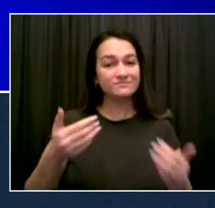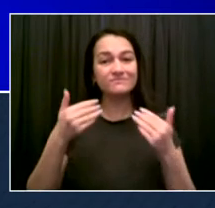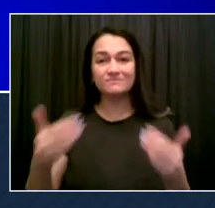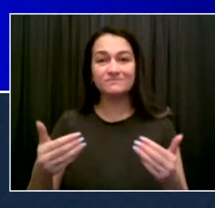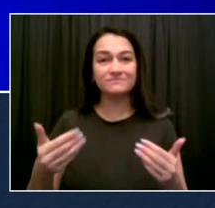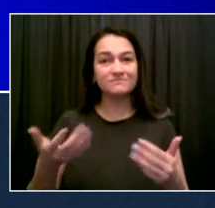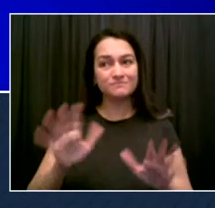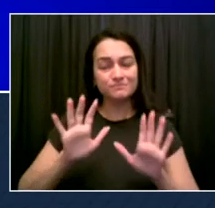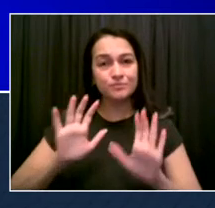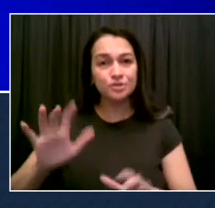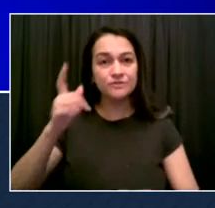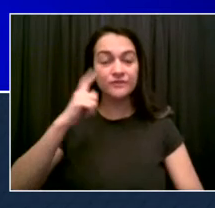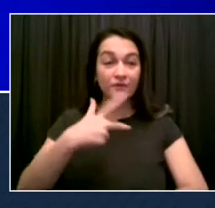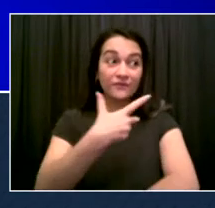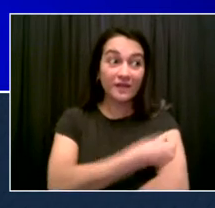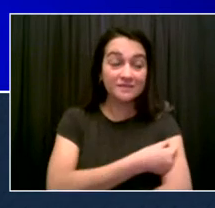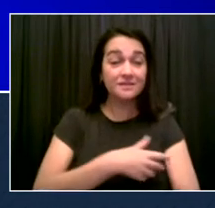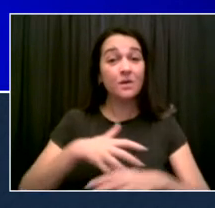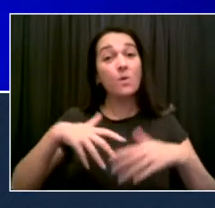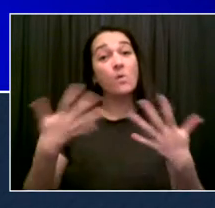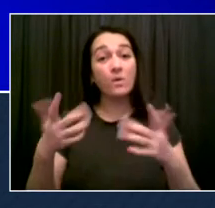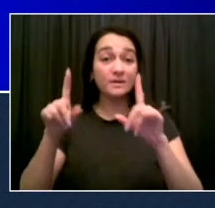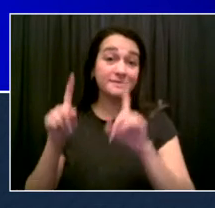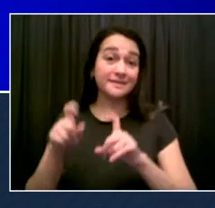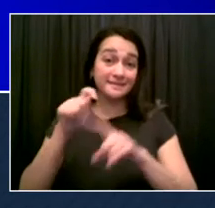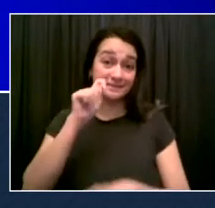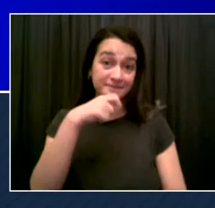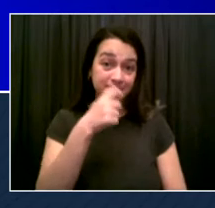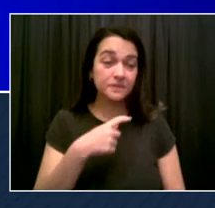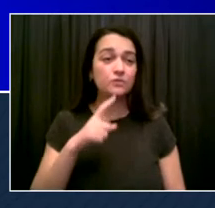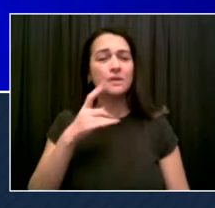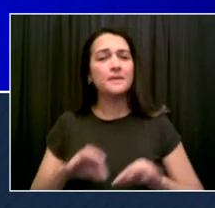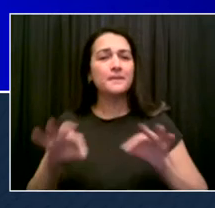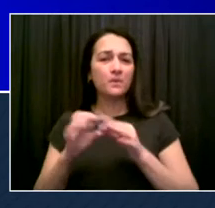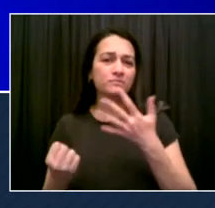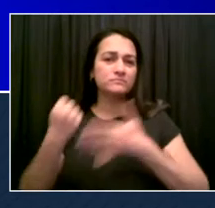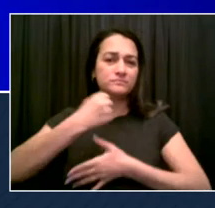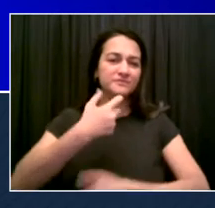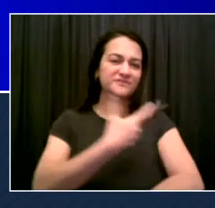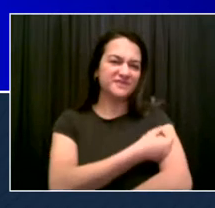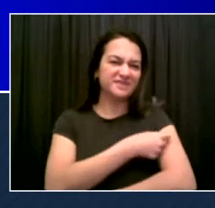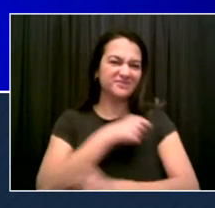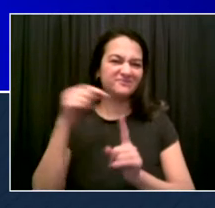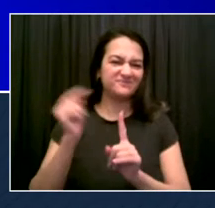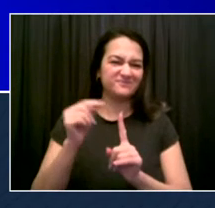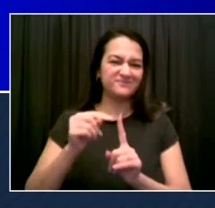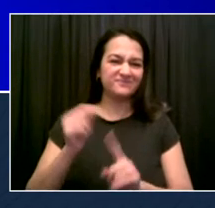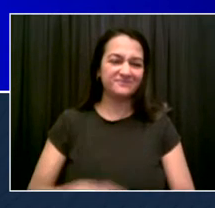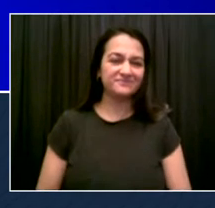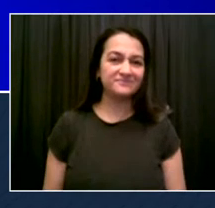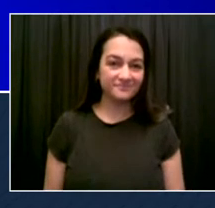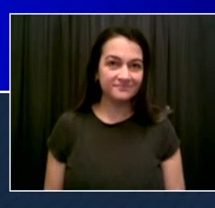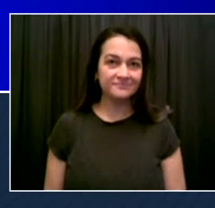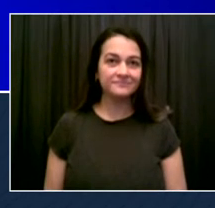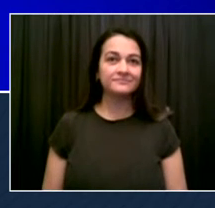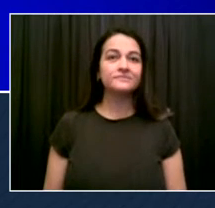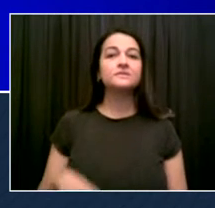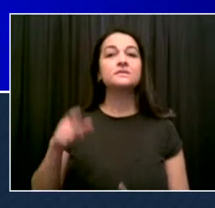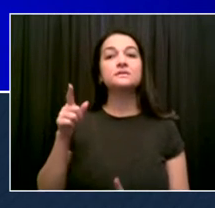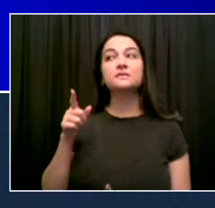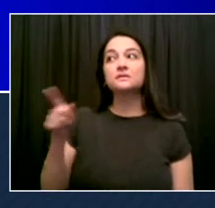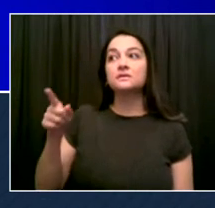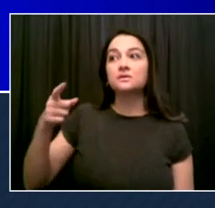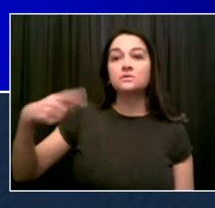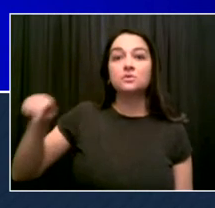we started, of course, with a mandate for our frontline health workers, Health and Hospitals, Department of Health, requiring